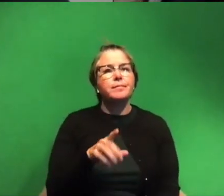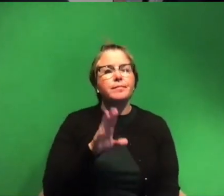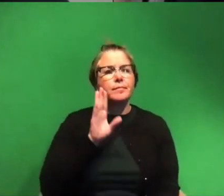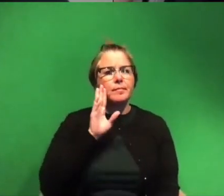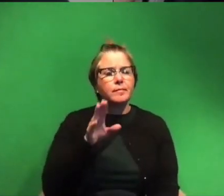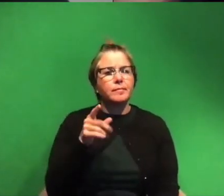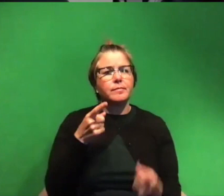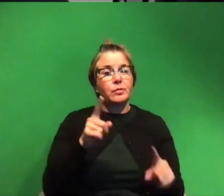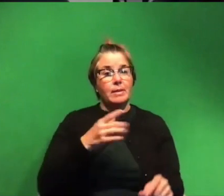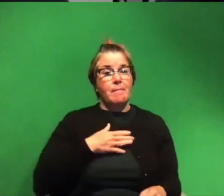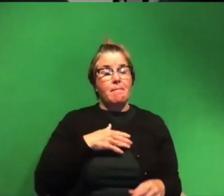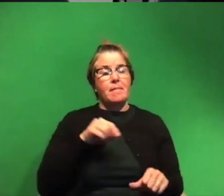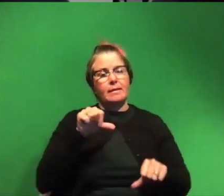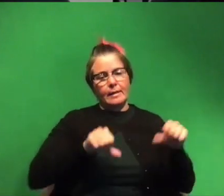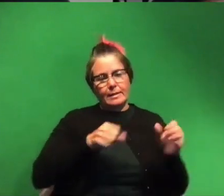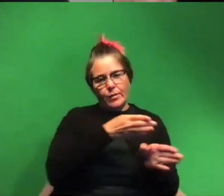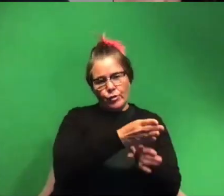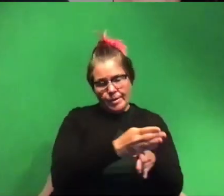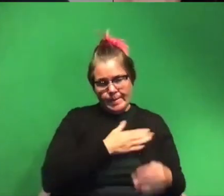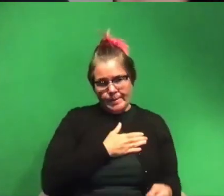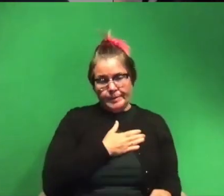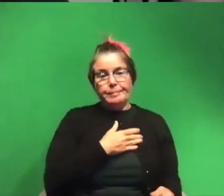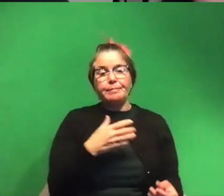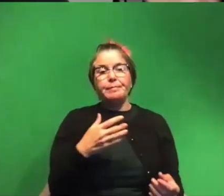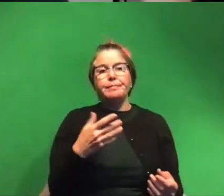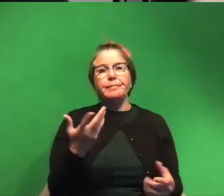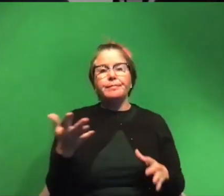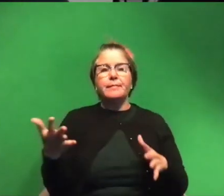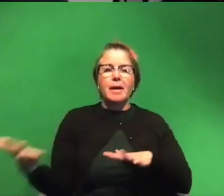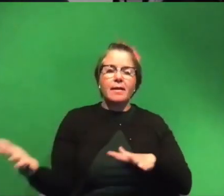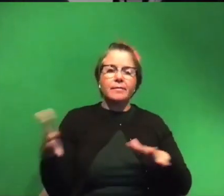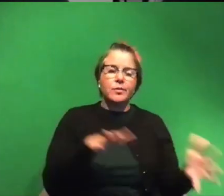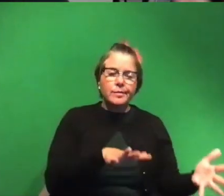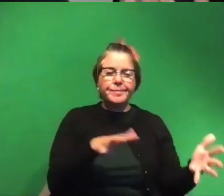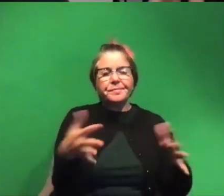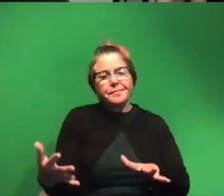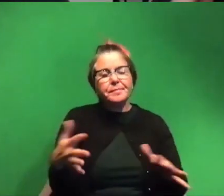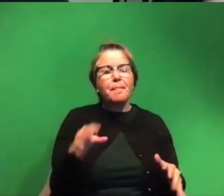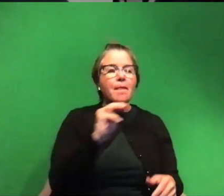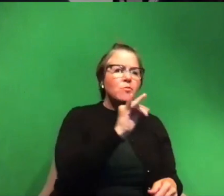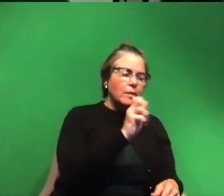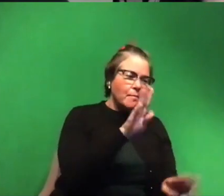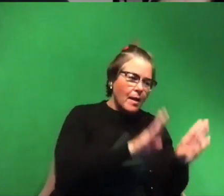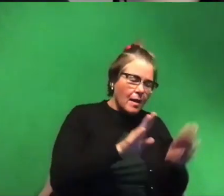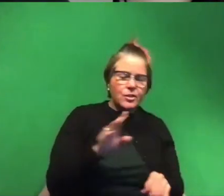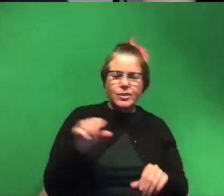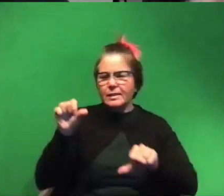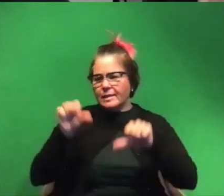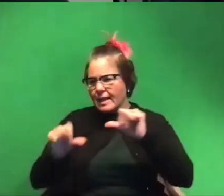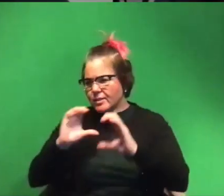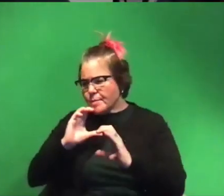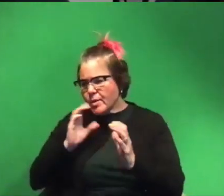during my scientific career um i was kind of going back and forth between uh marine biology and science communication